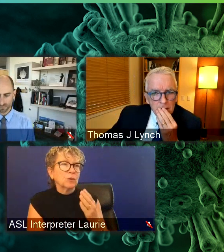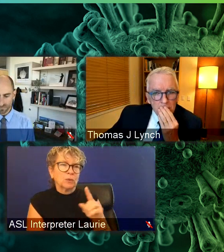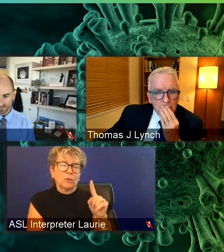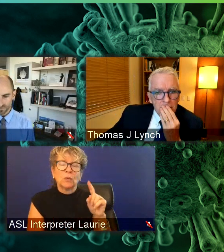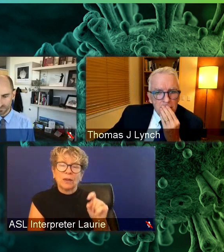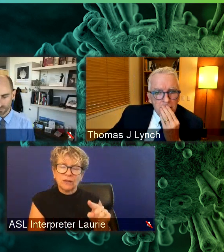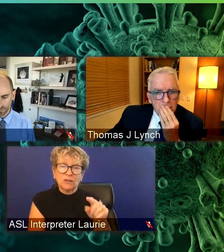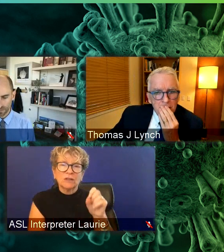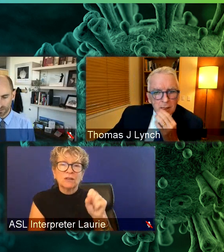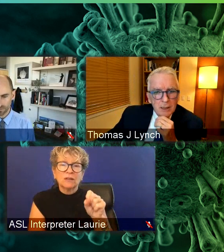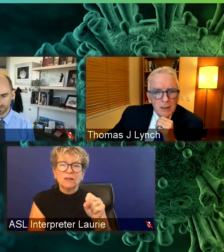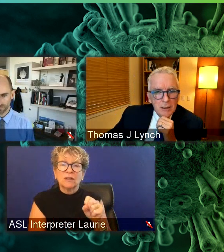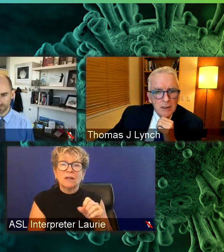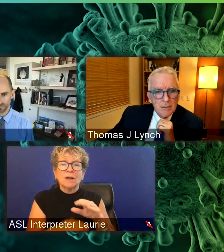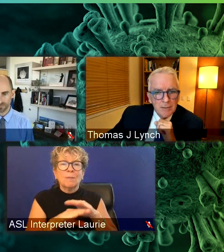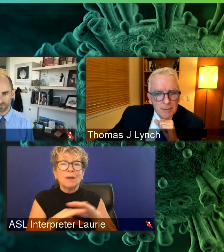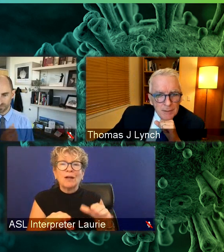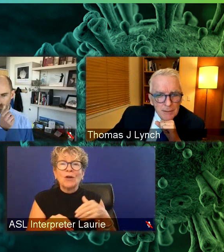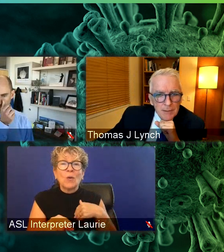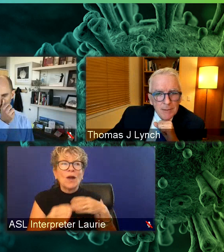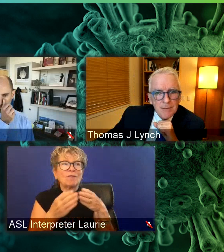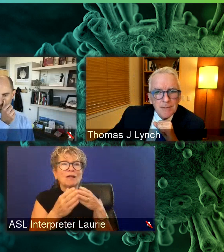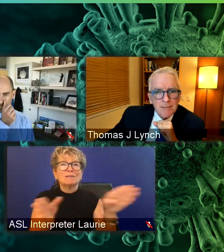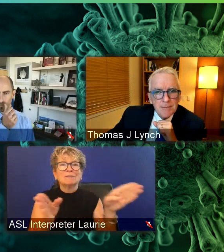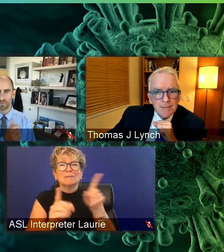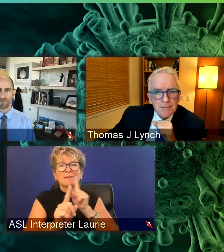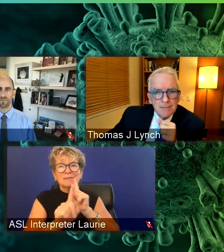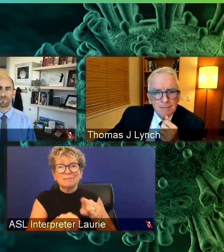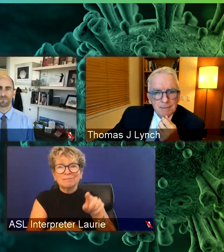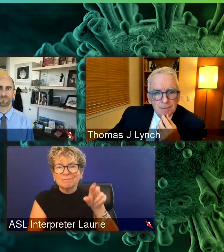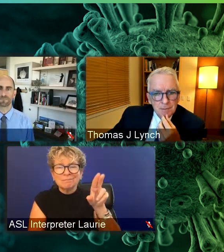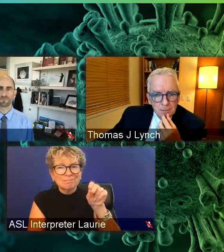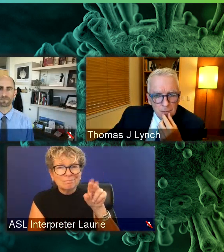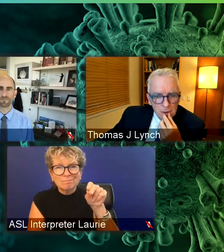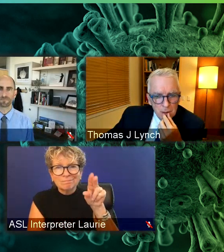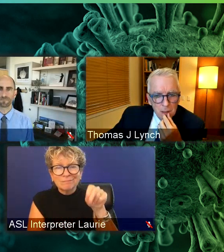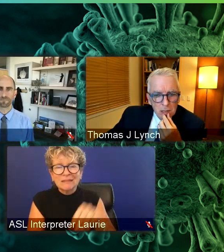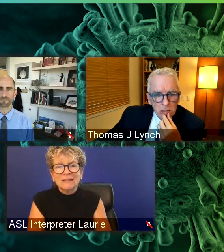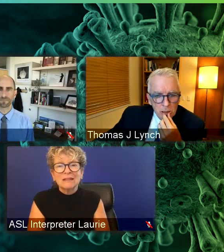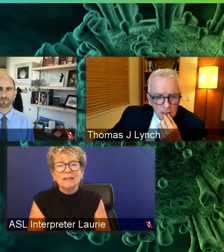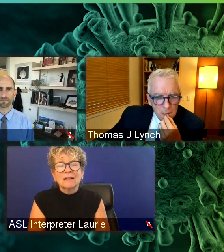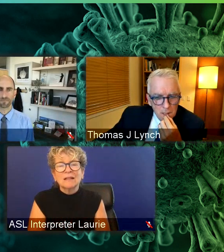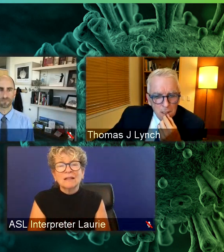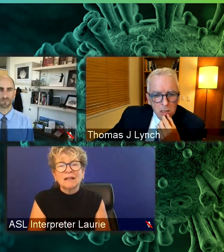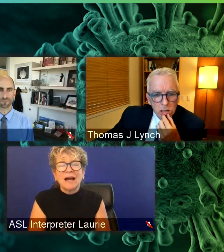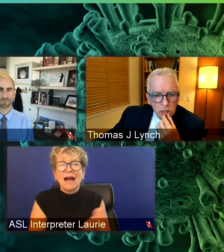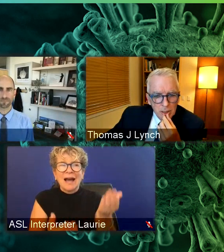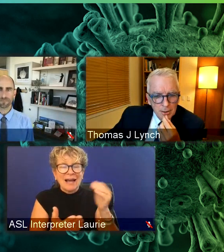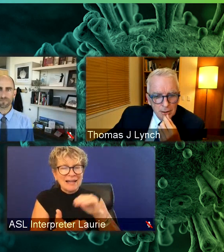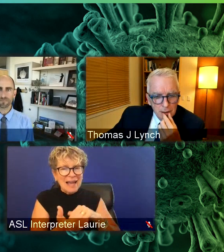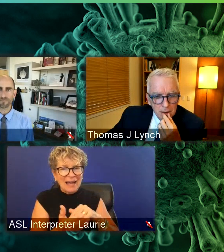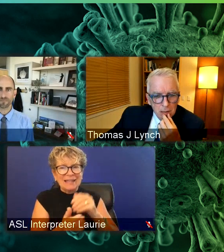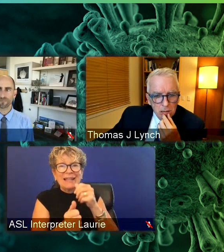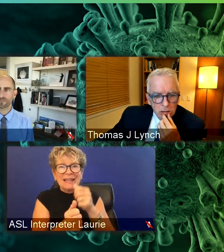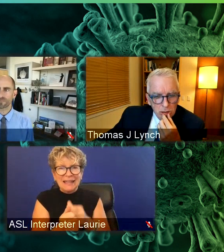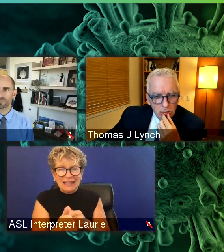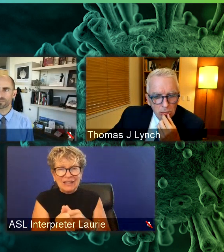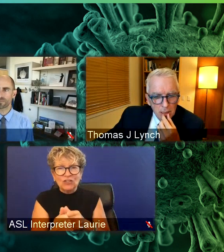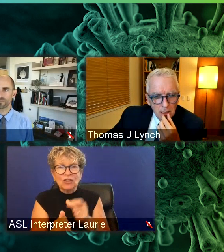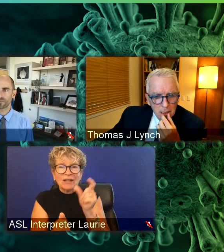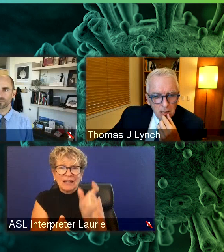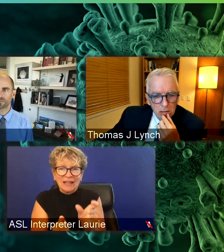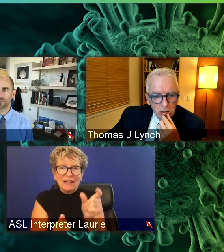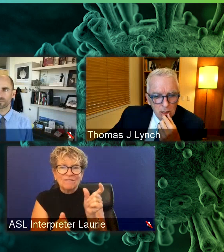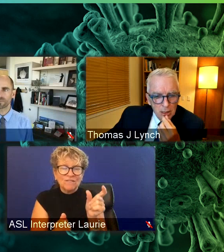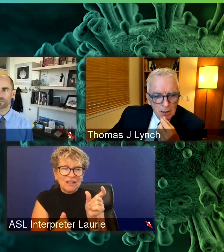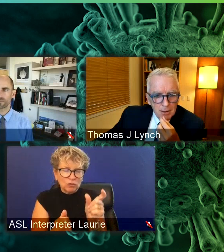Unfortunately, I don't have a kind of a blanket answer for that. Again, I think it really comes down to what your individual family's risk is and sort